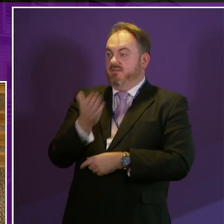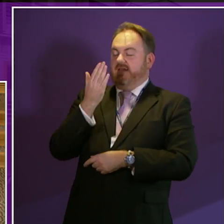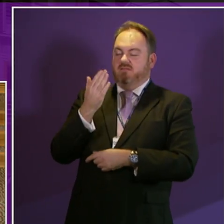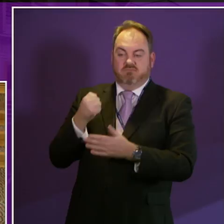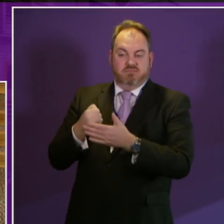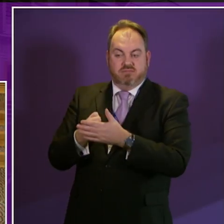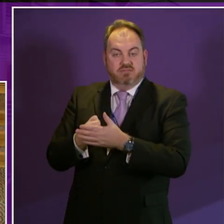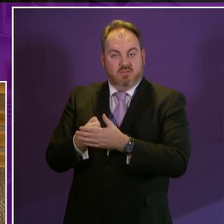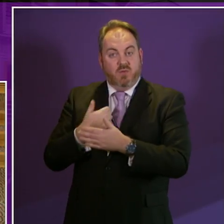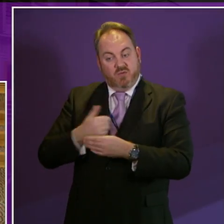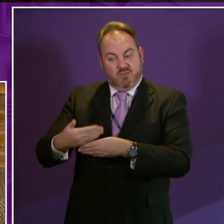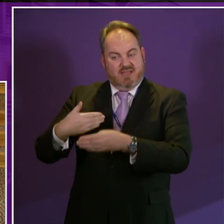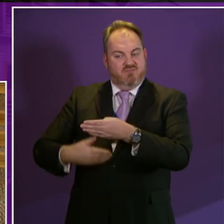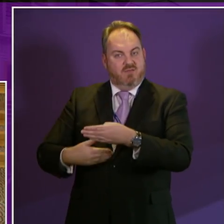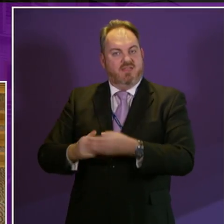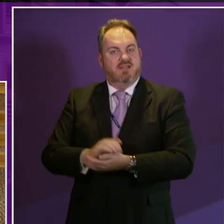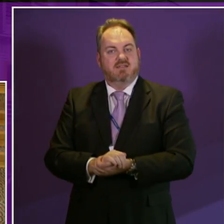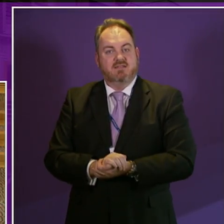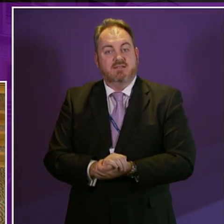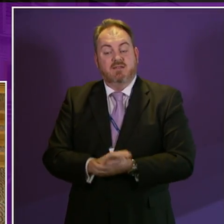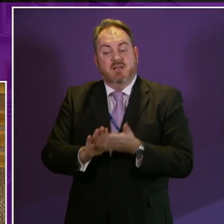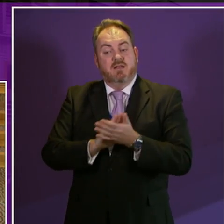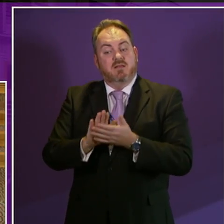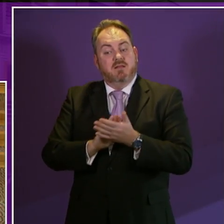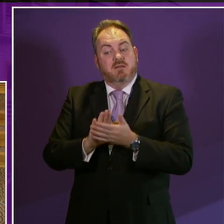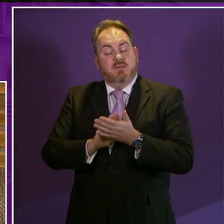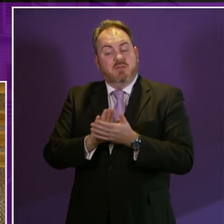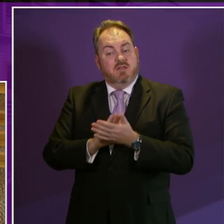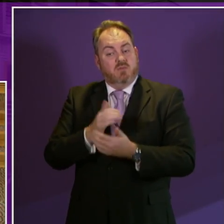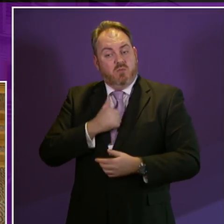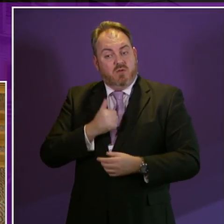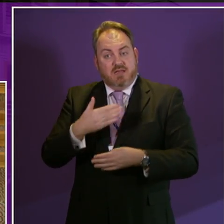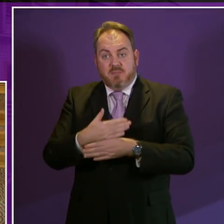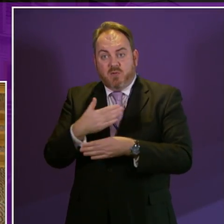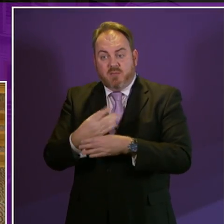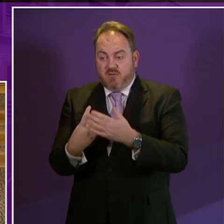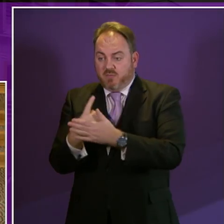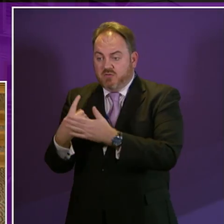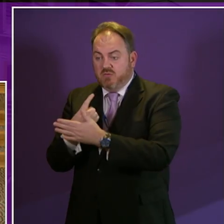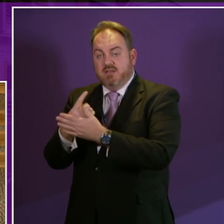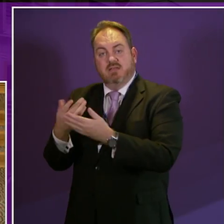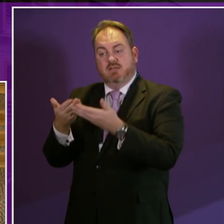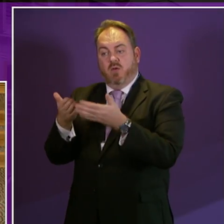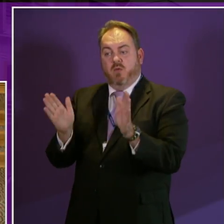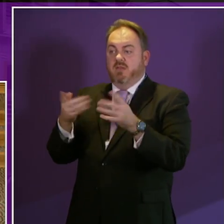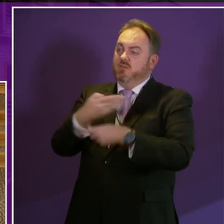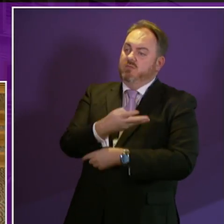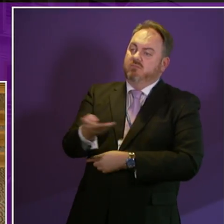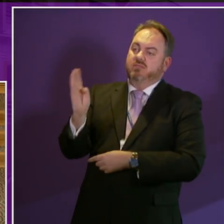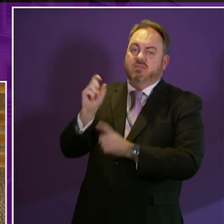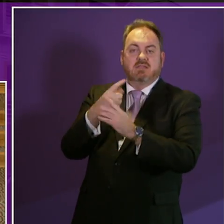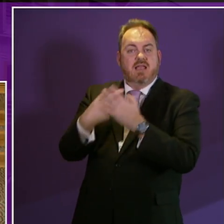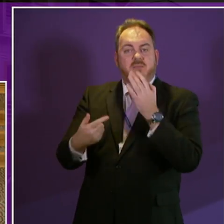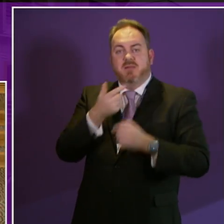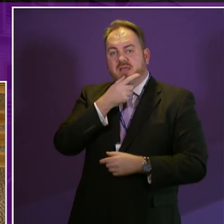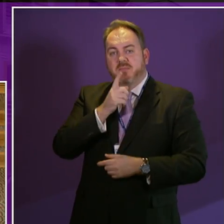We need all of this in place to transform employment opportunities open to disabled people because we want to